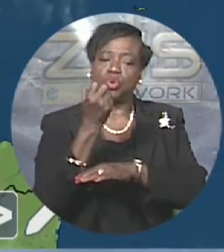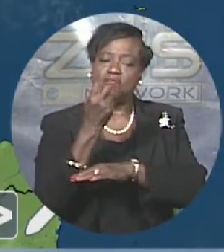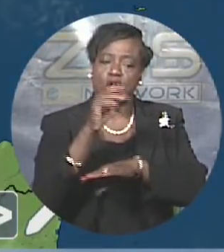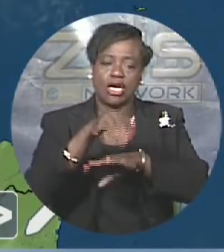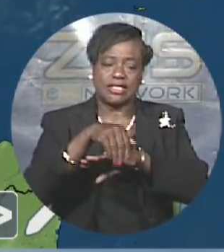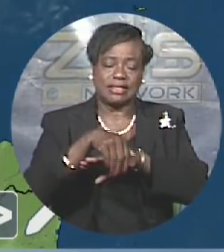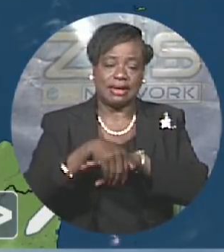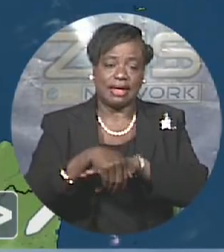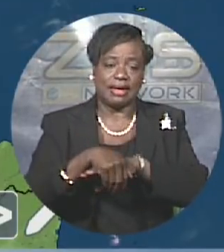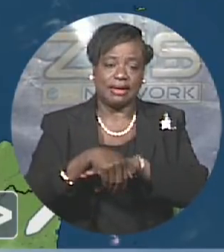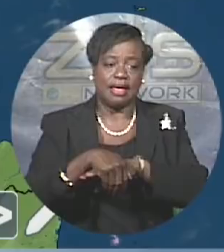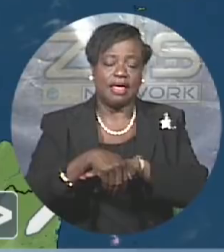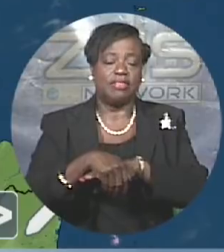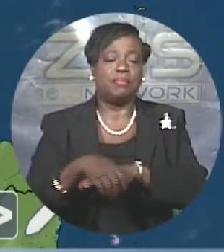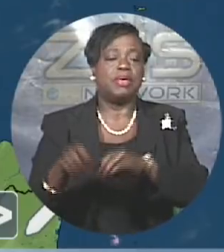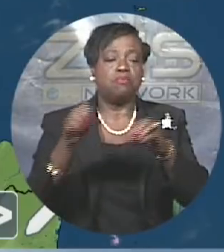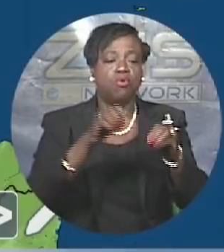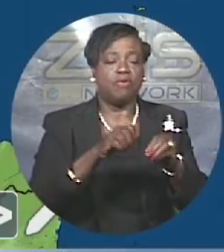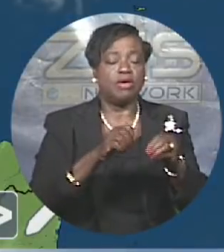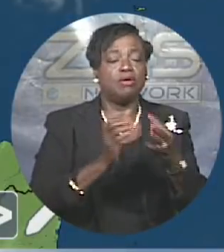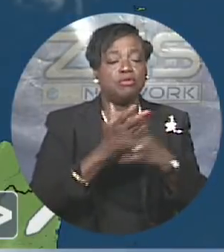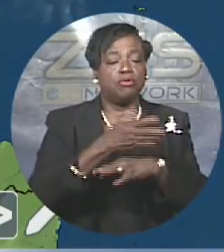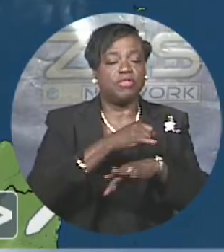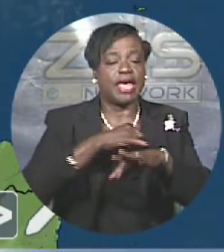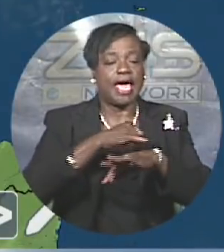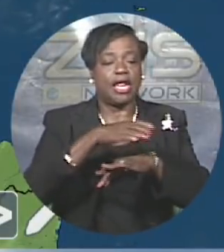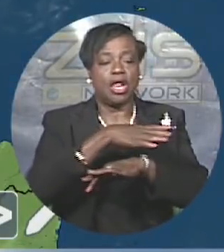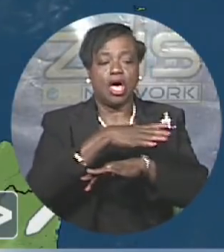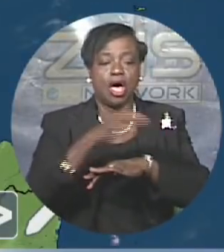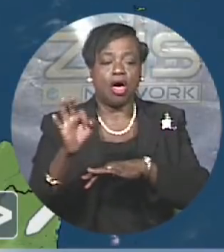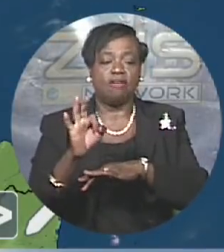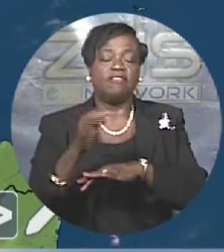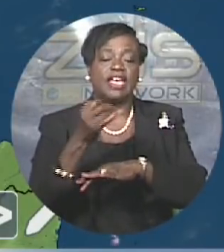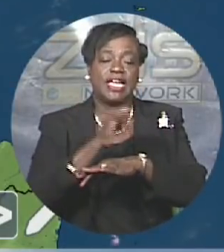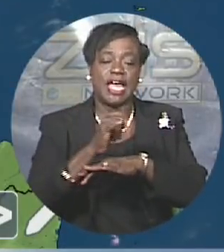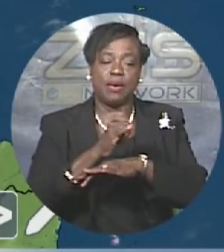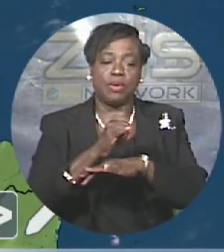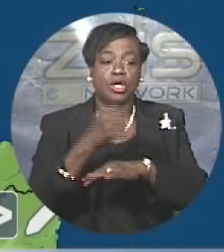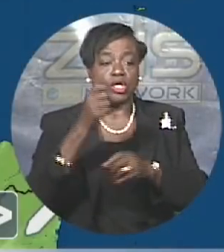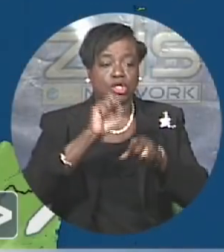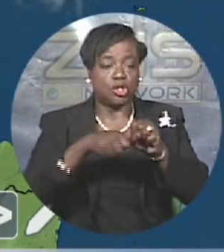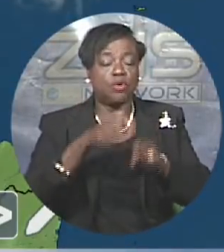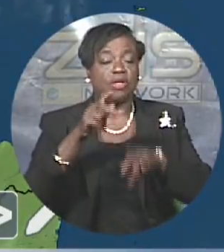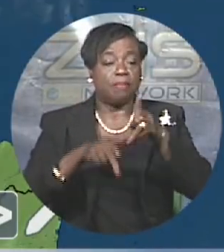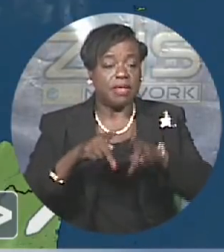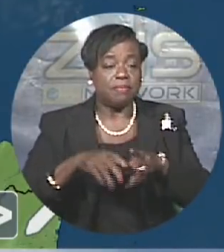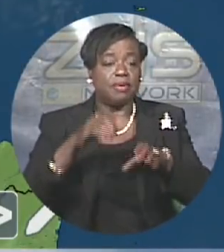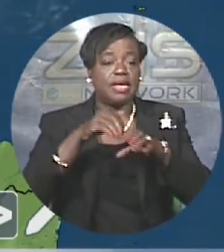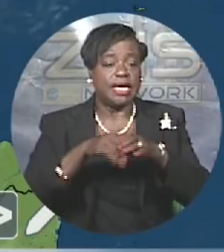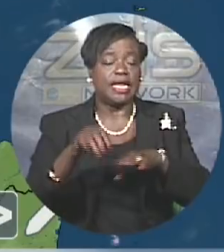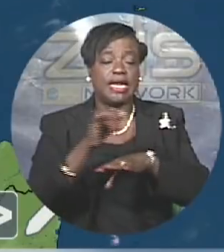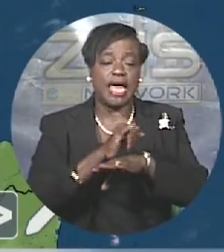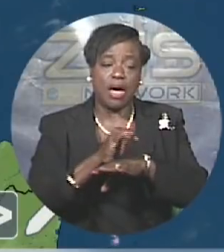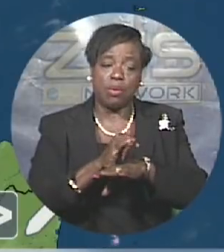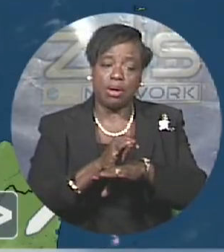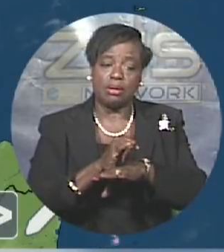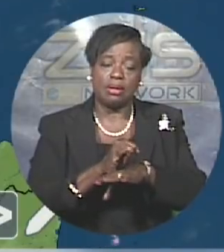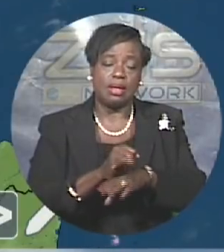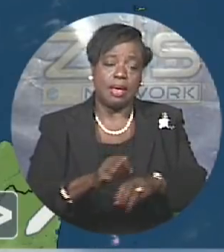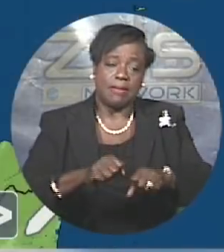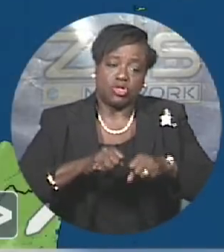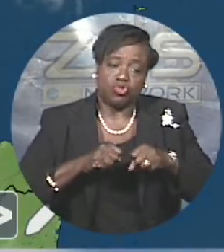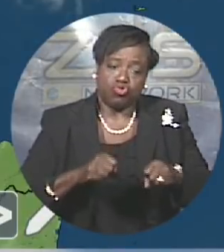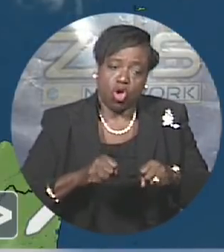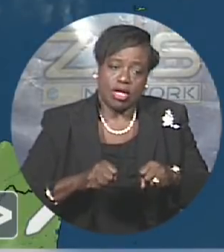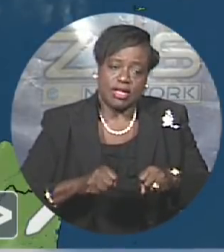into the island of Inagua as well. So residents in Inagua, we ask that you ready yourself for the arrival of Irma, and